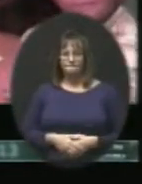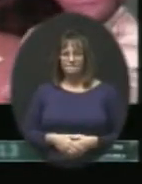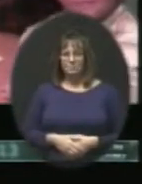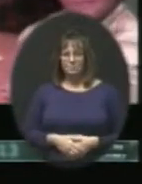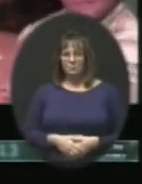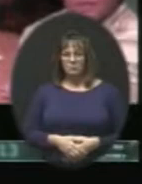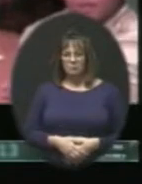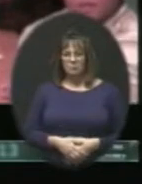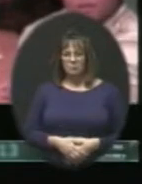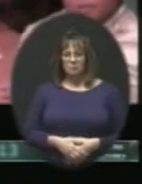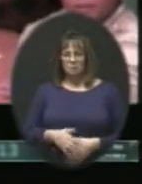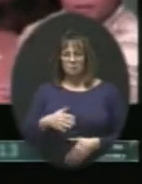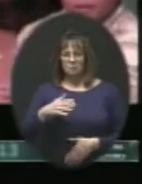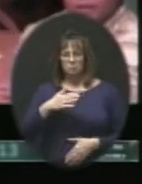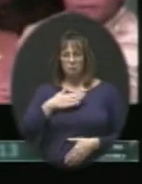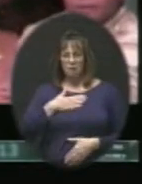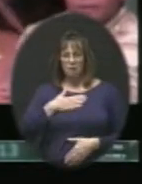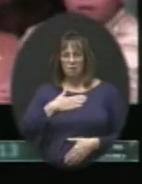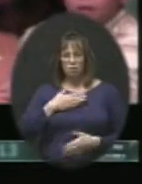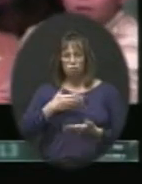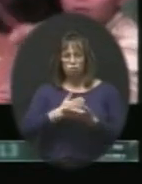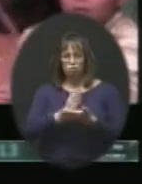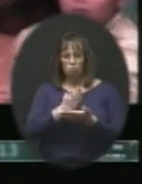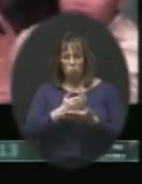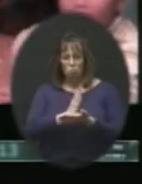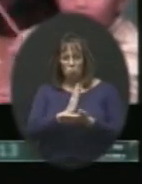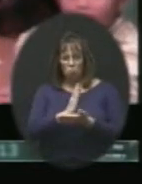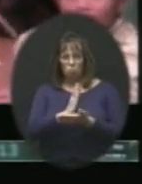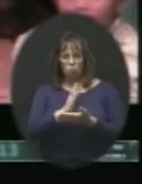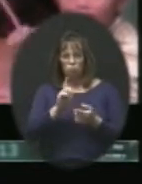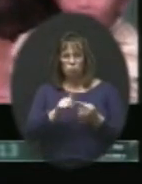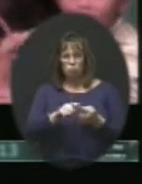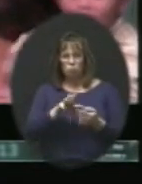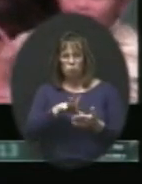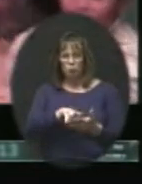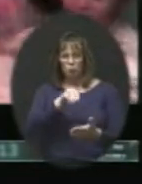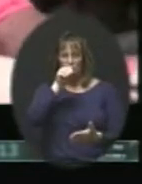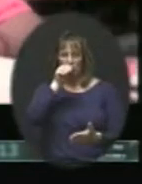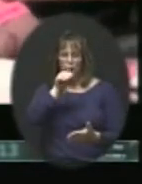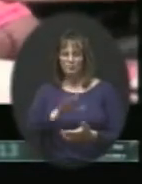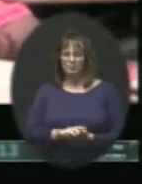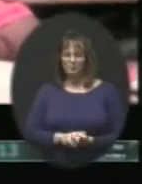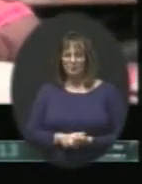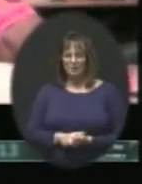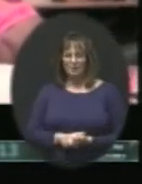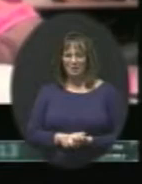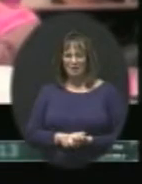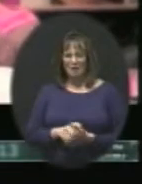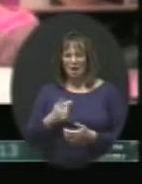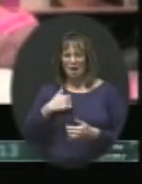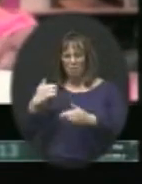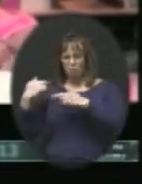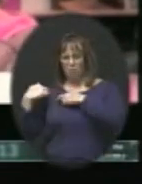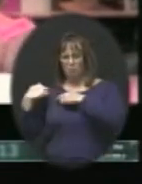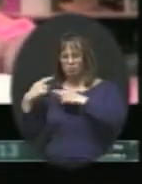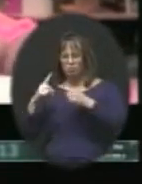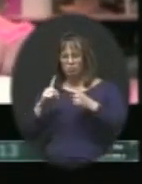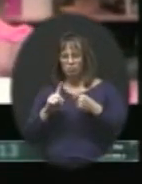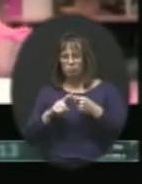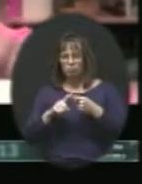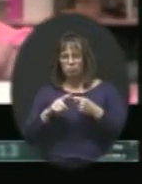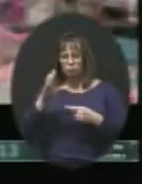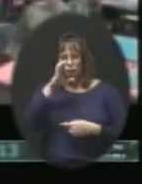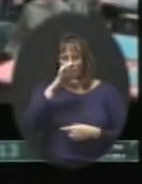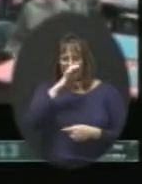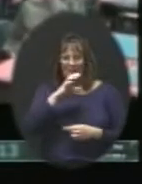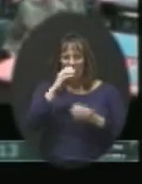It is my right to learn. I I am a responsibility to seek information.